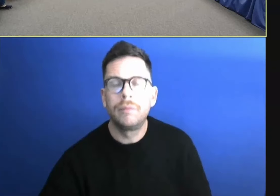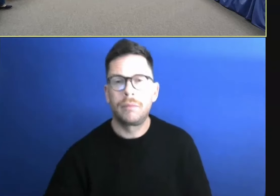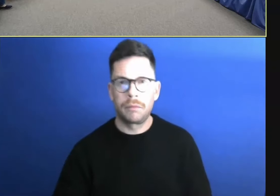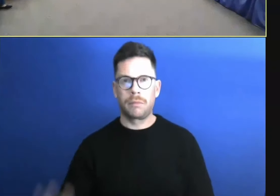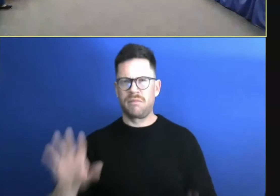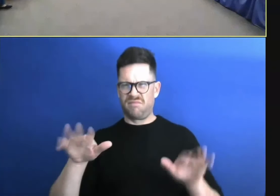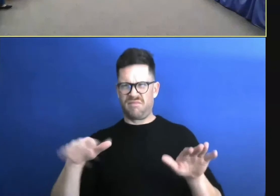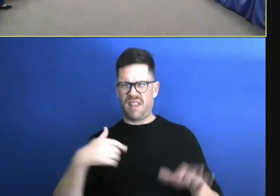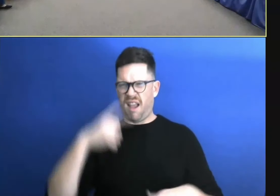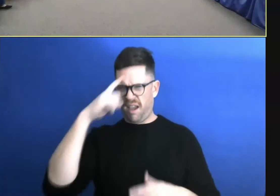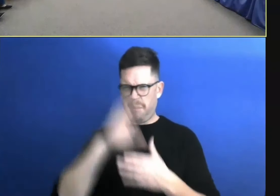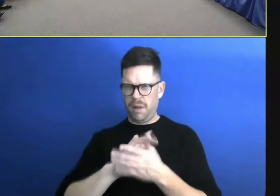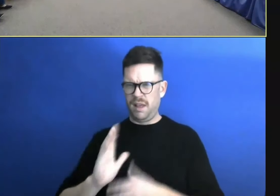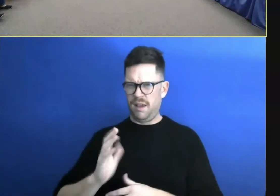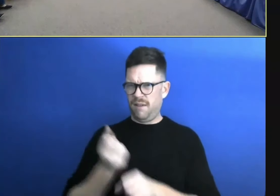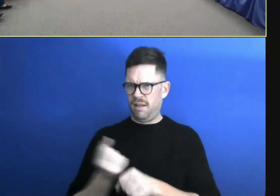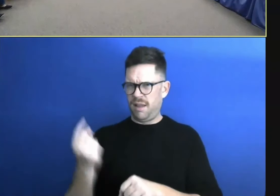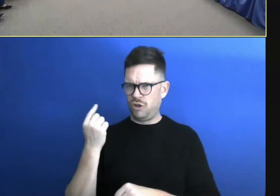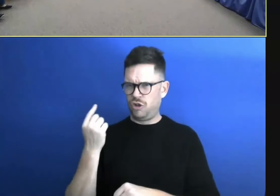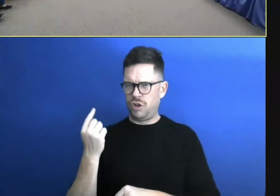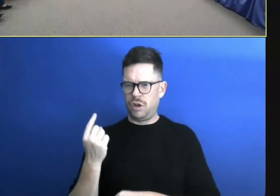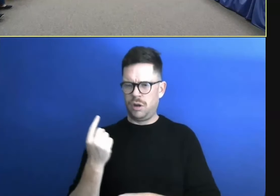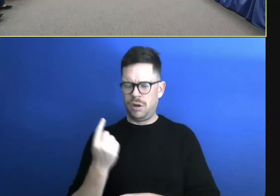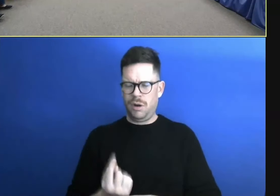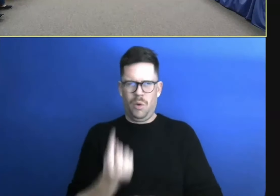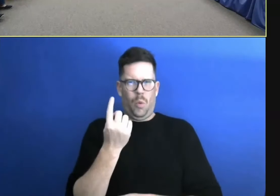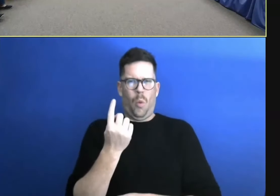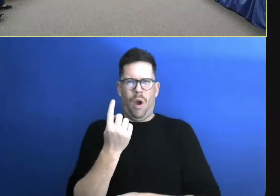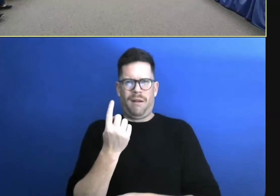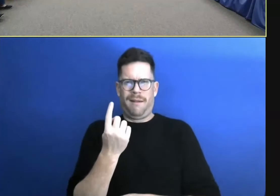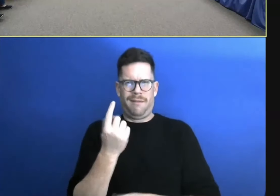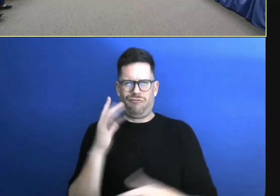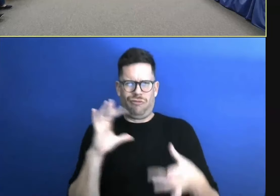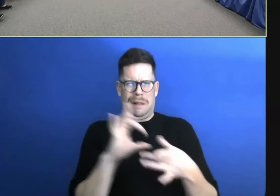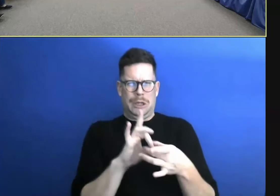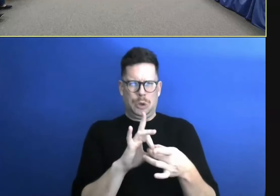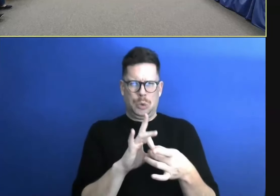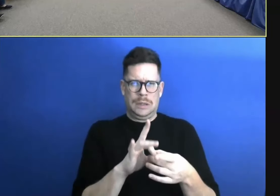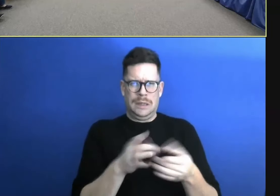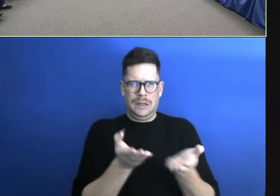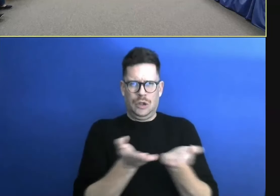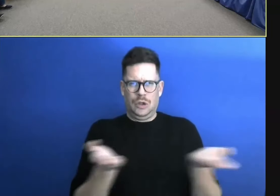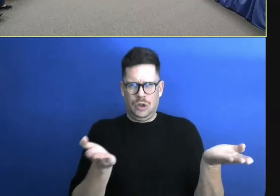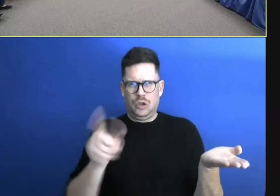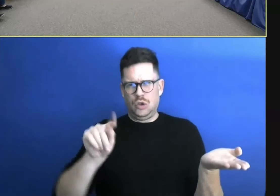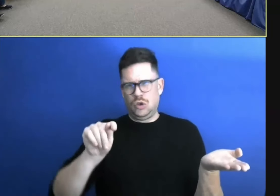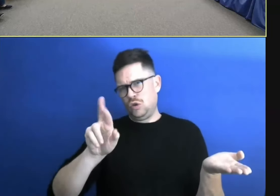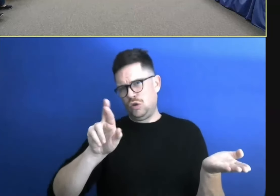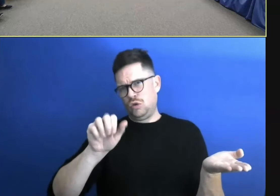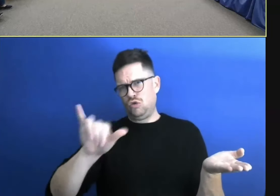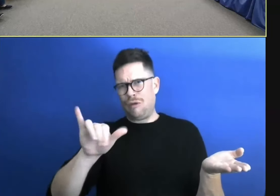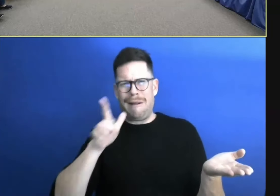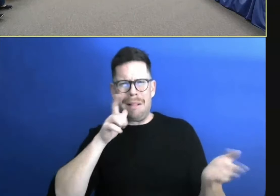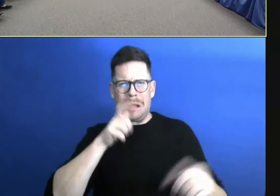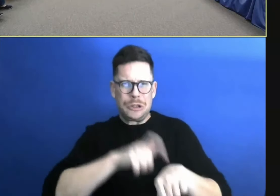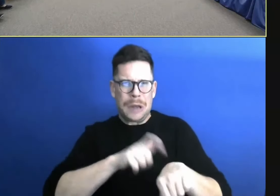there was some, uh, right about, had to do with disposable trays or something for lunches. Because. Okay.